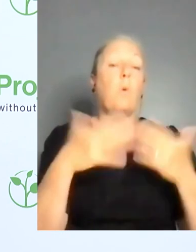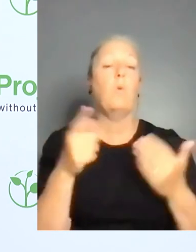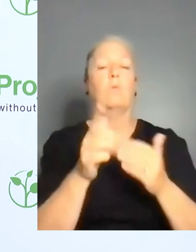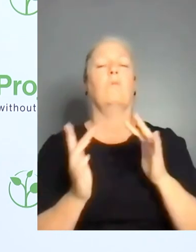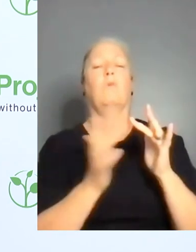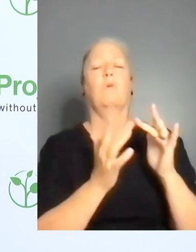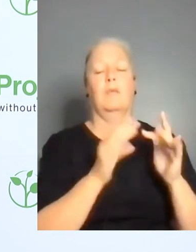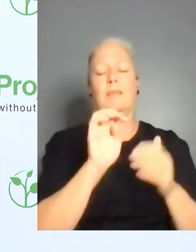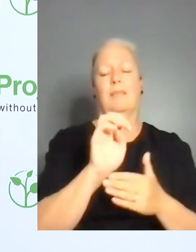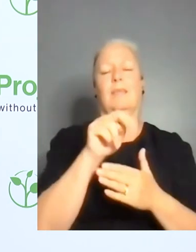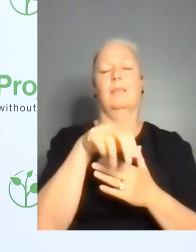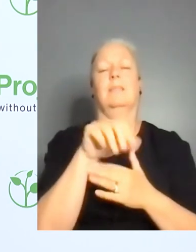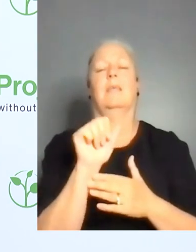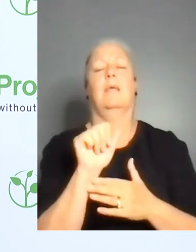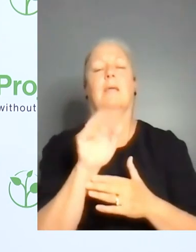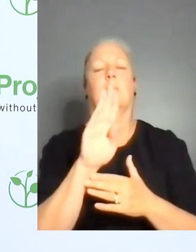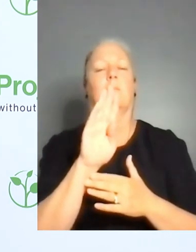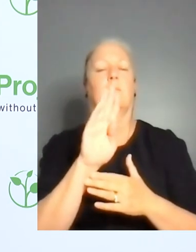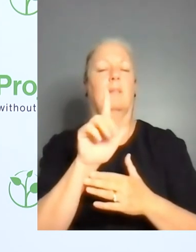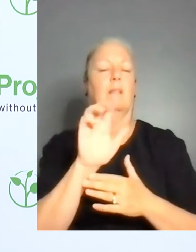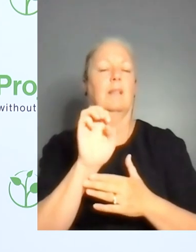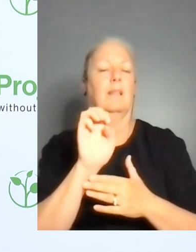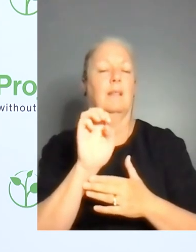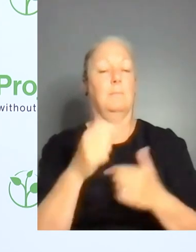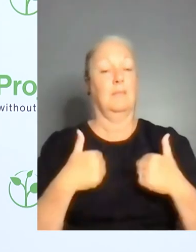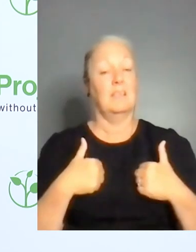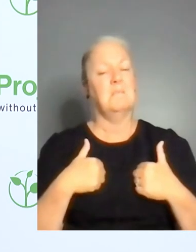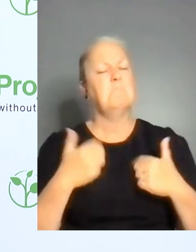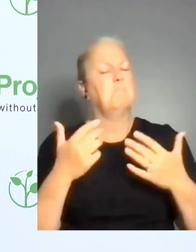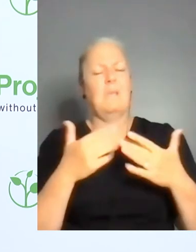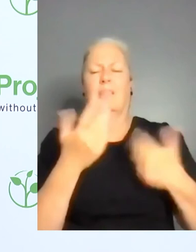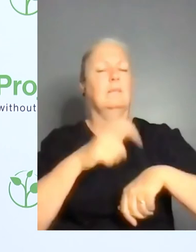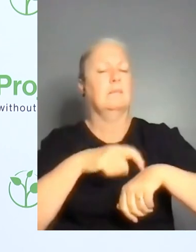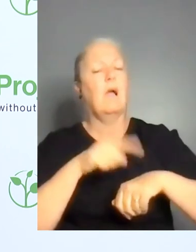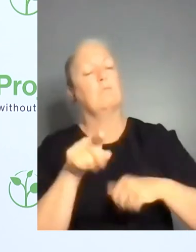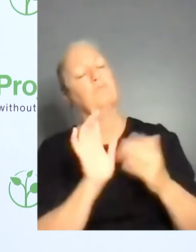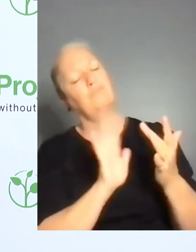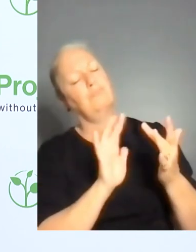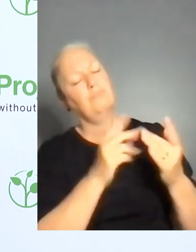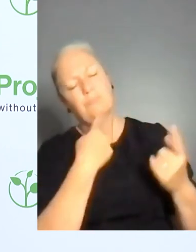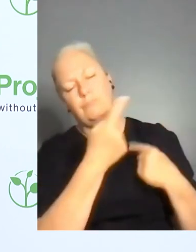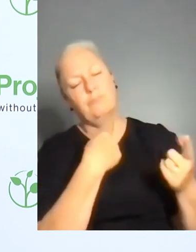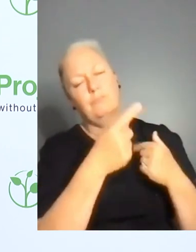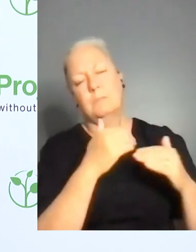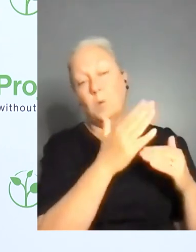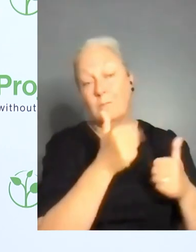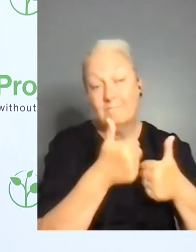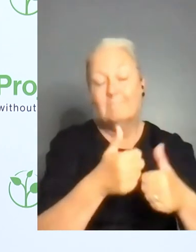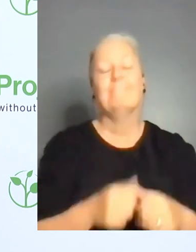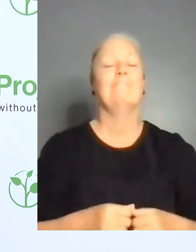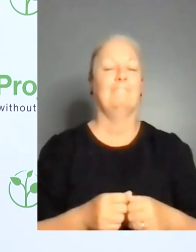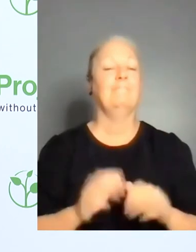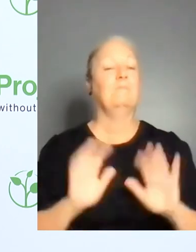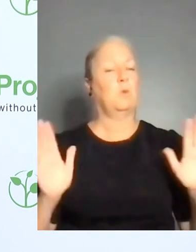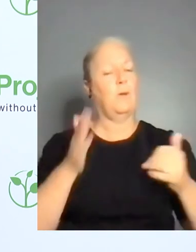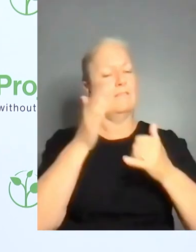contact details will be also in that session. With that, thank you, our great partners from